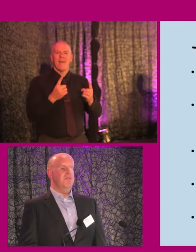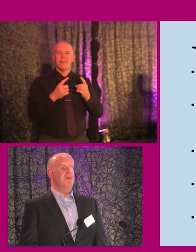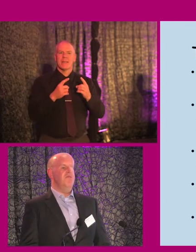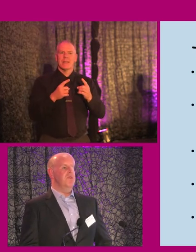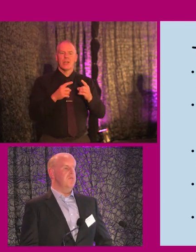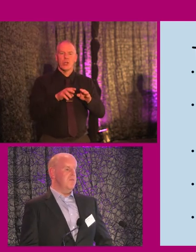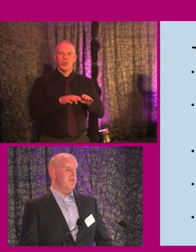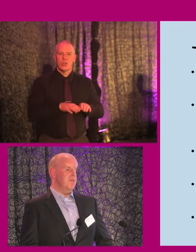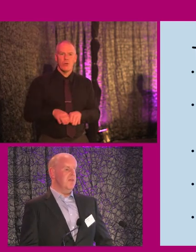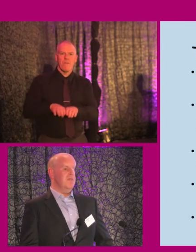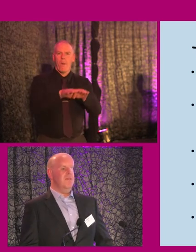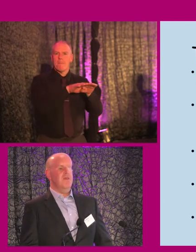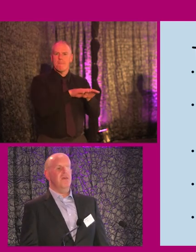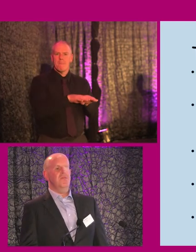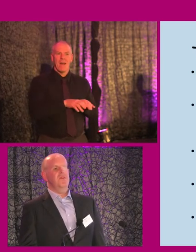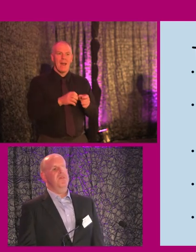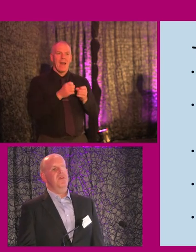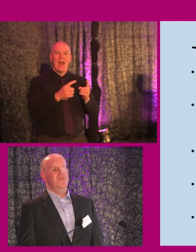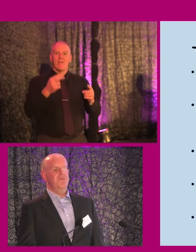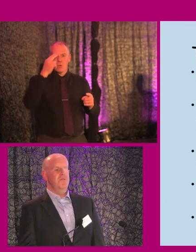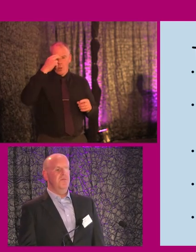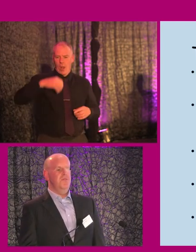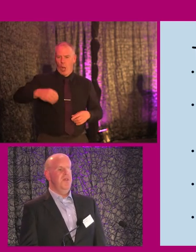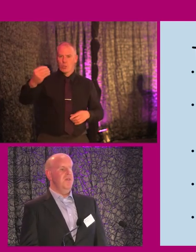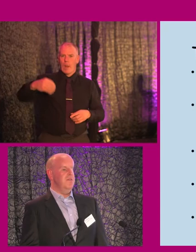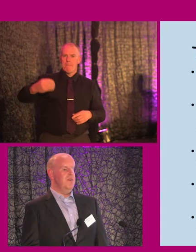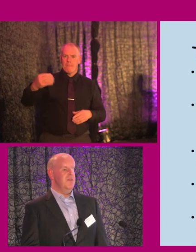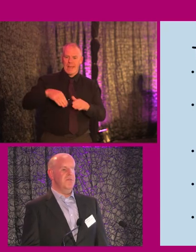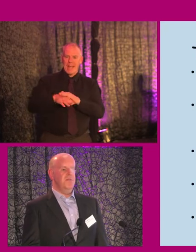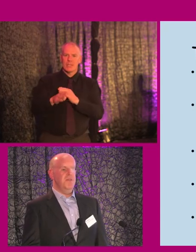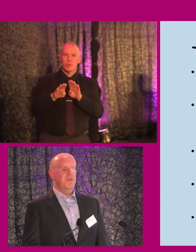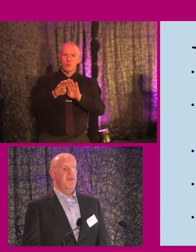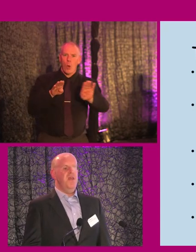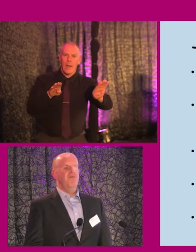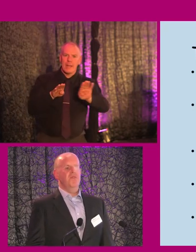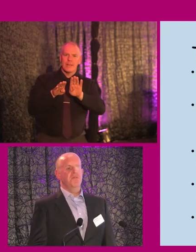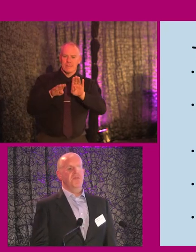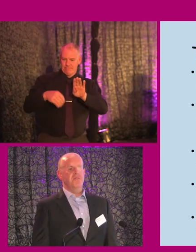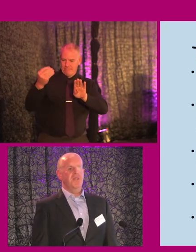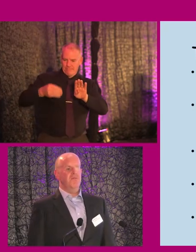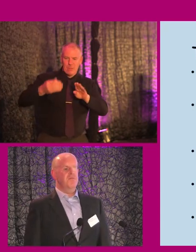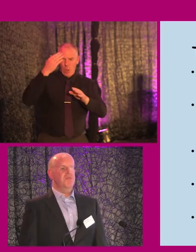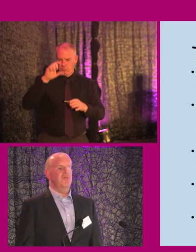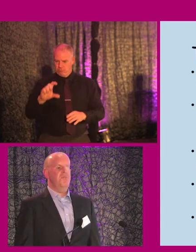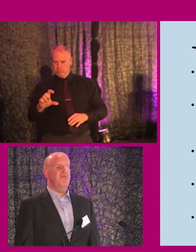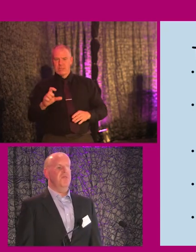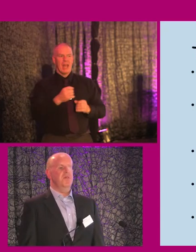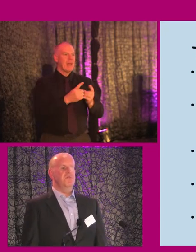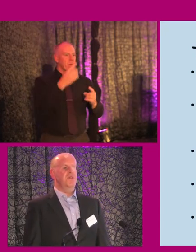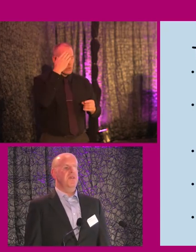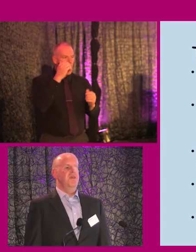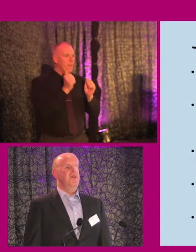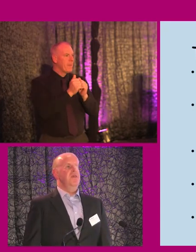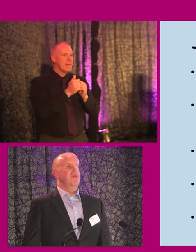place, so everyone knows where the card swipes are into rooms, into various doorways. Everyone knows how the meeting rooms are set up. Everyone